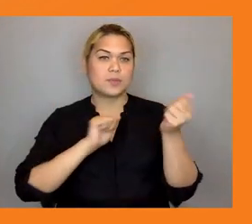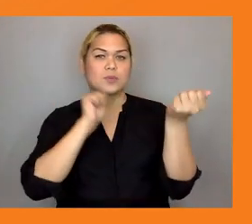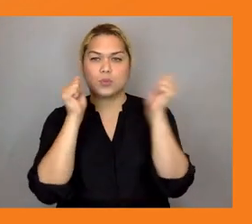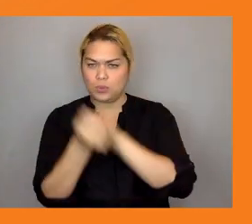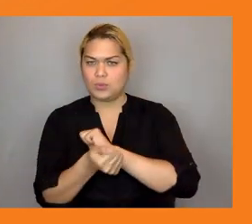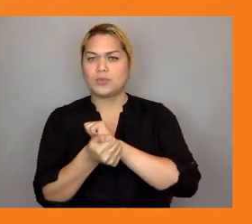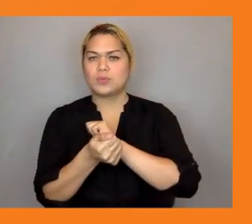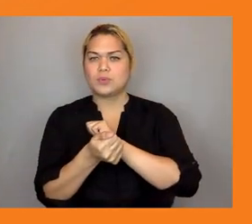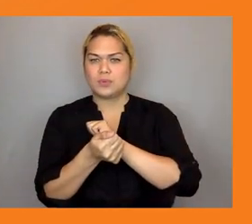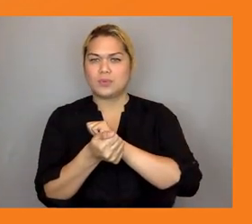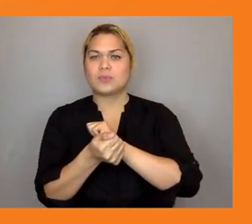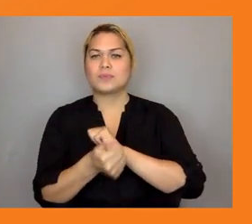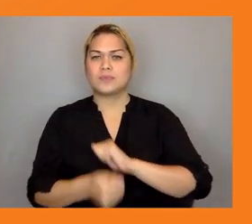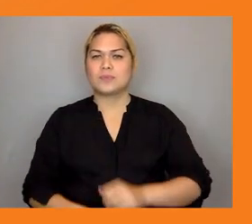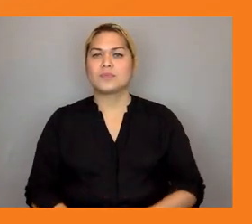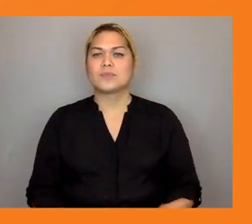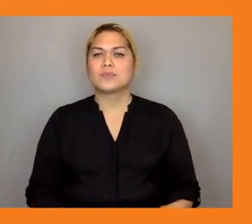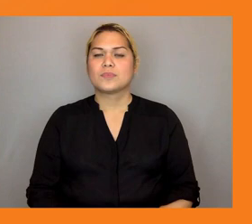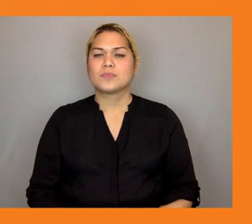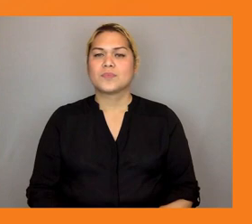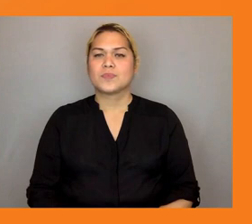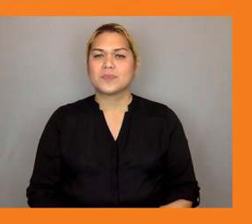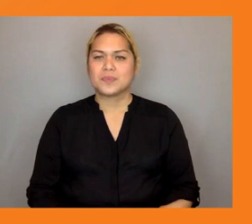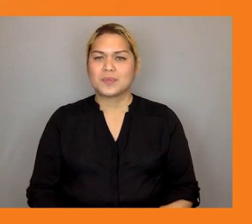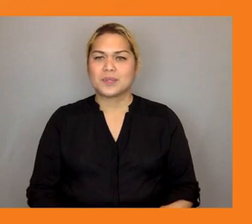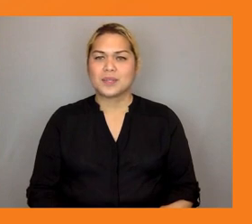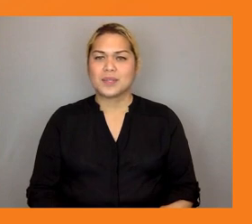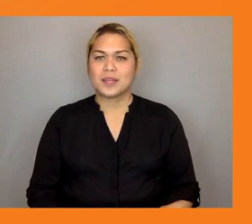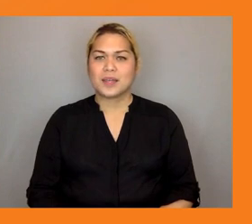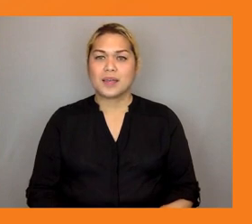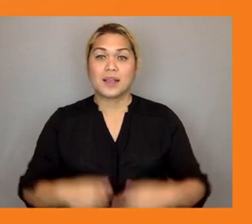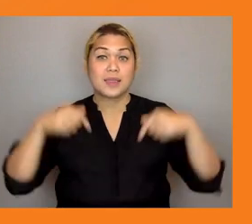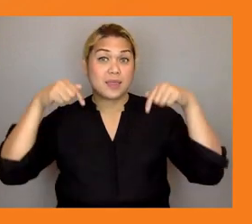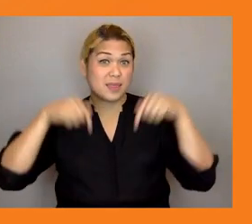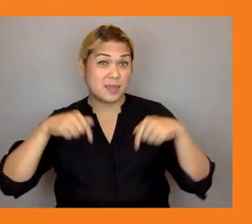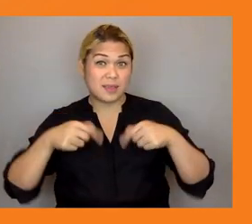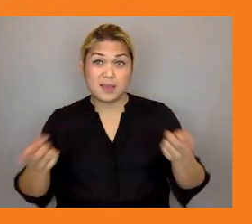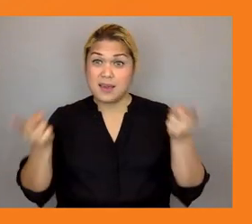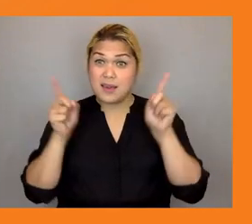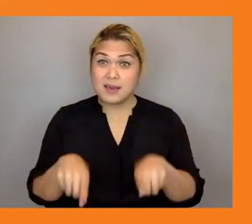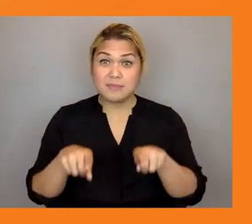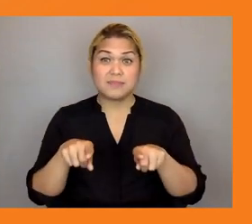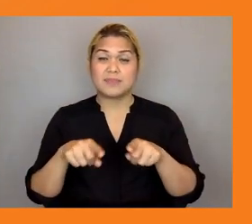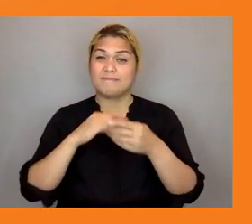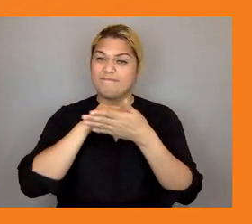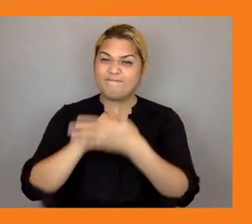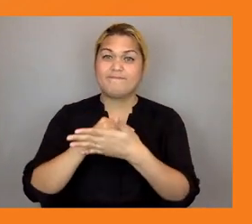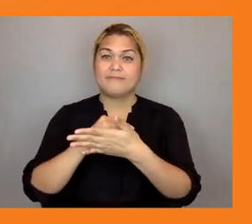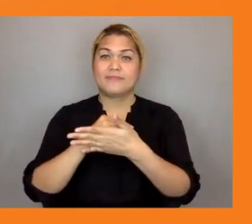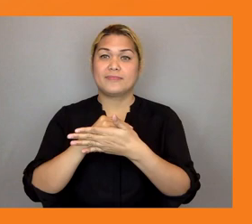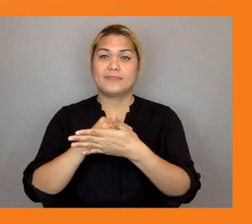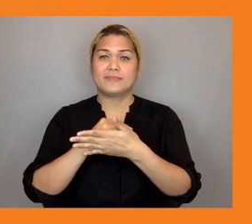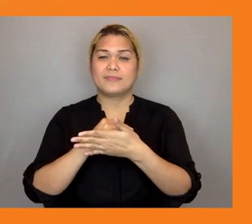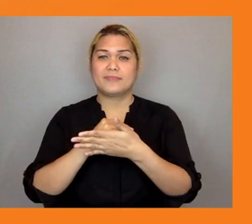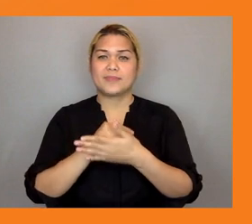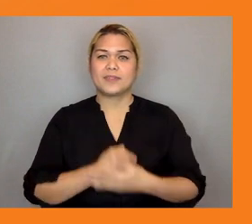to participate is often violated as they are often forgotten neglected and excluded from these very spaces where